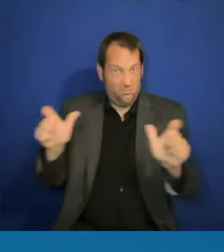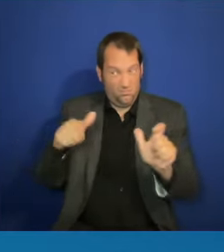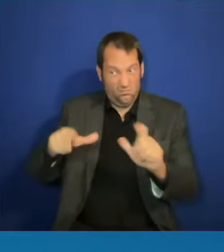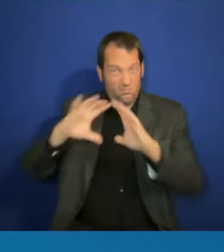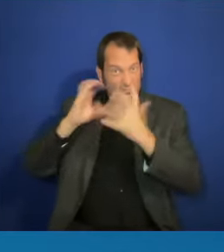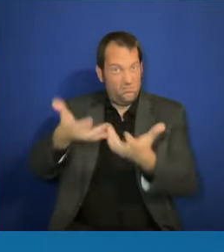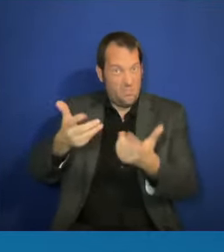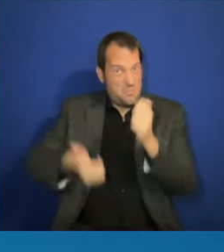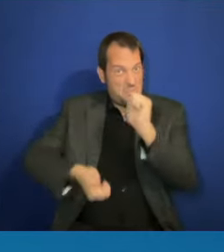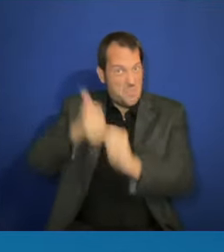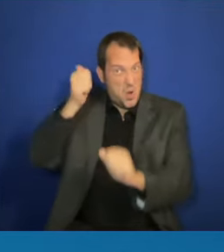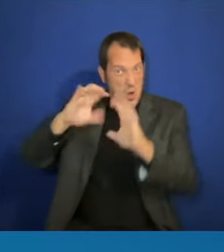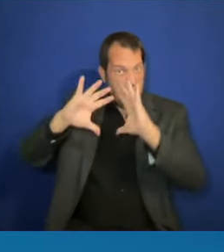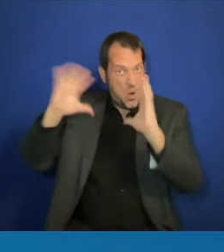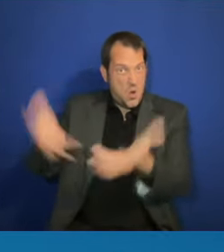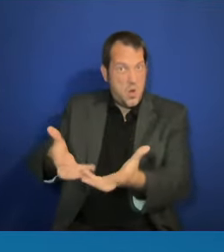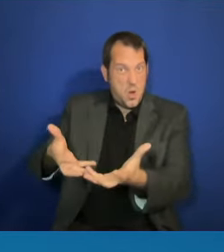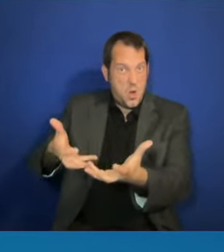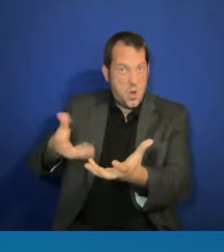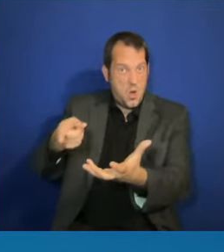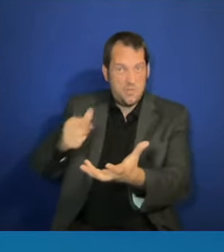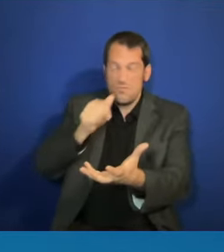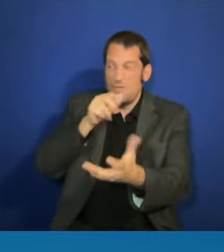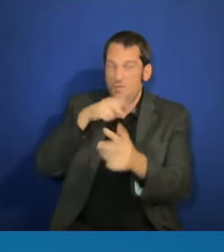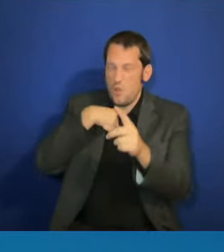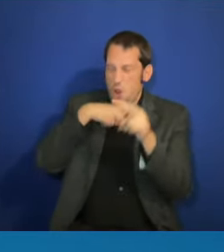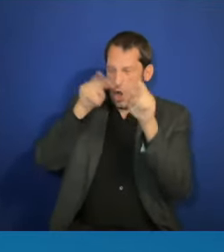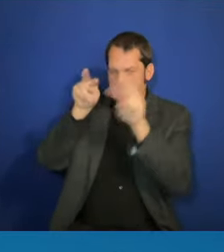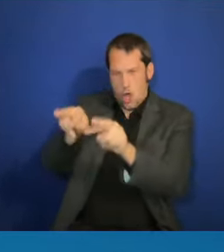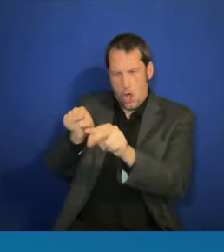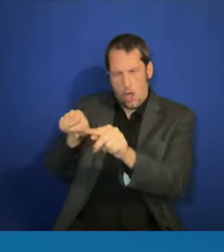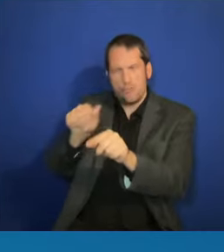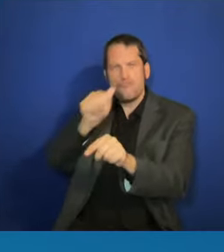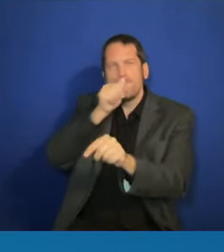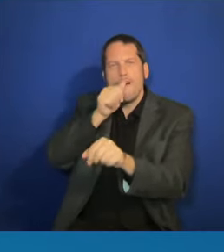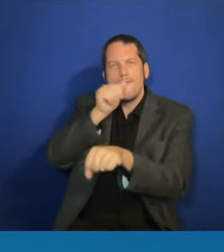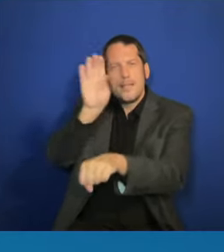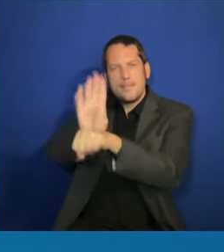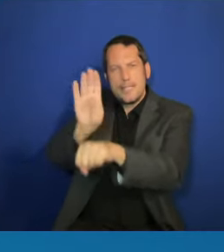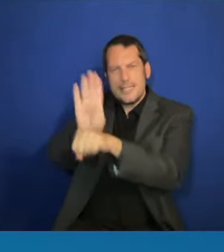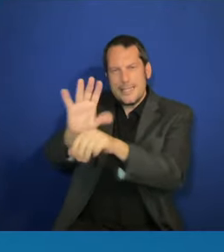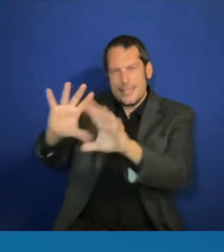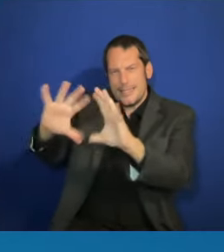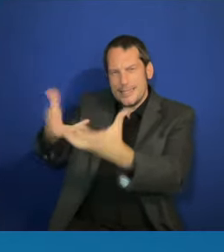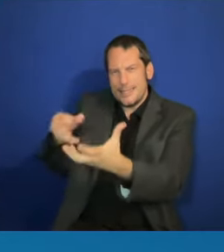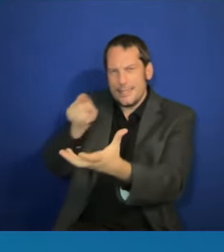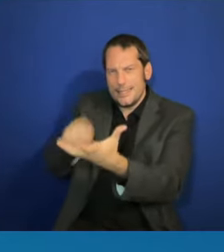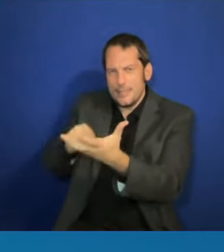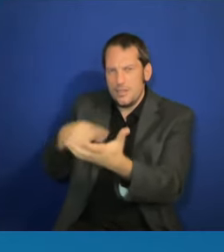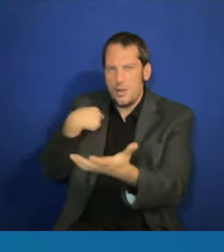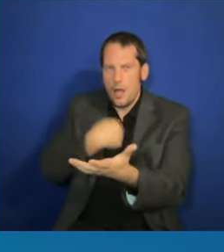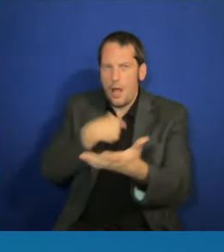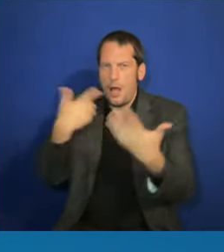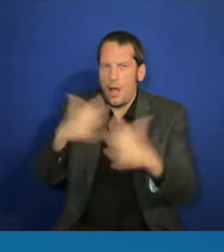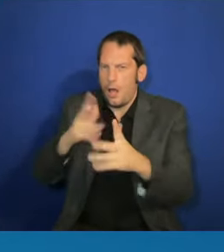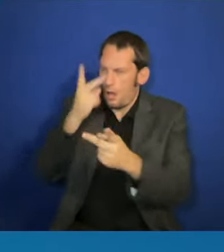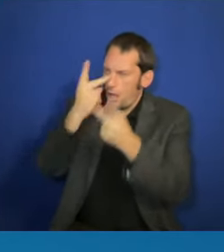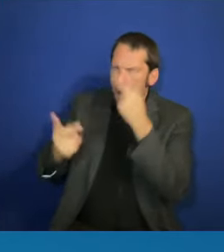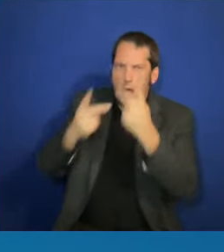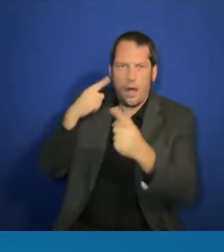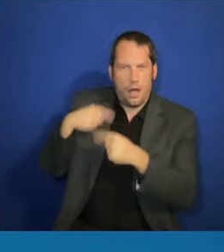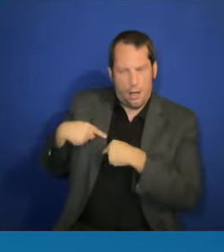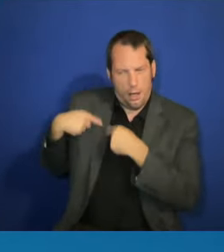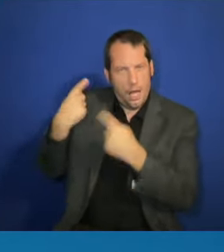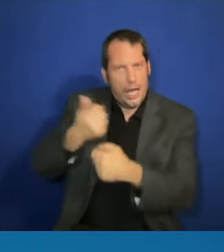And what we have been seeing in the last couple of years is that one out of every four new small